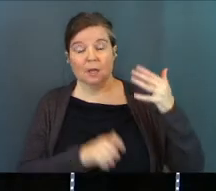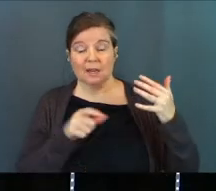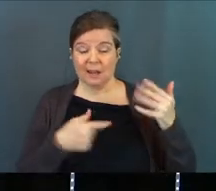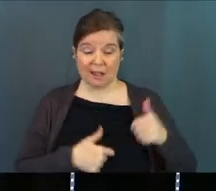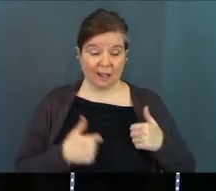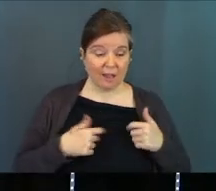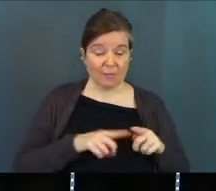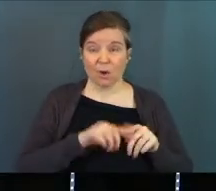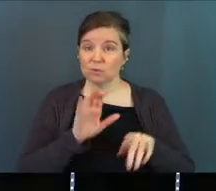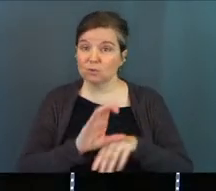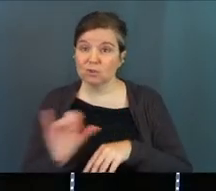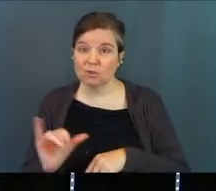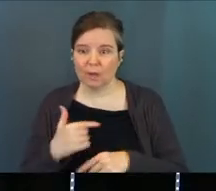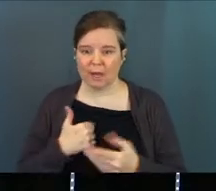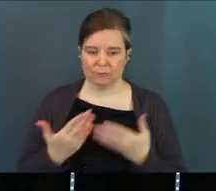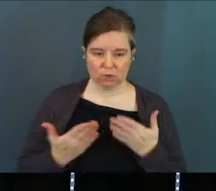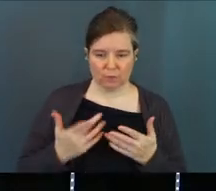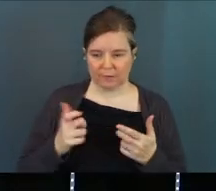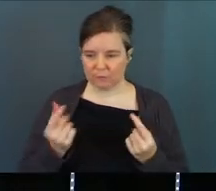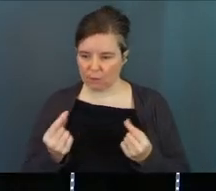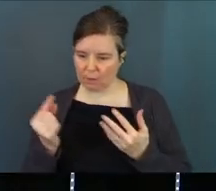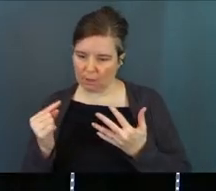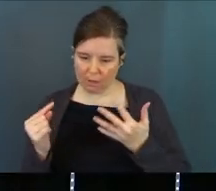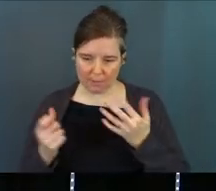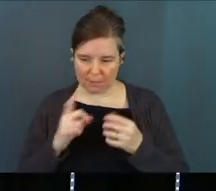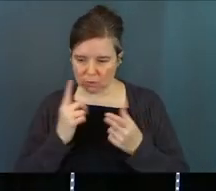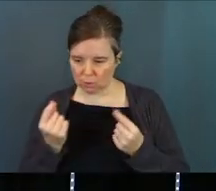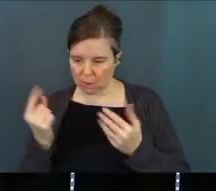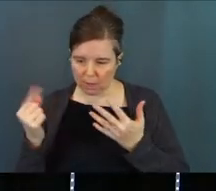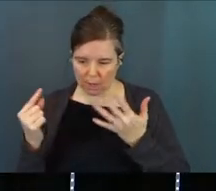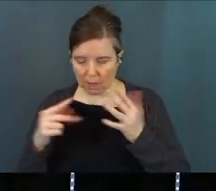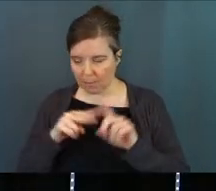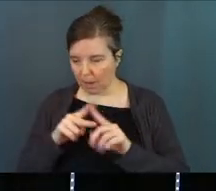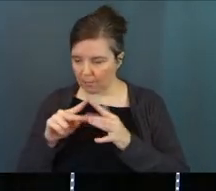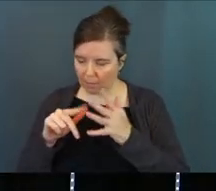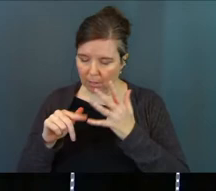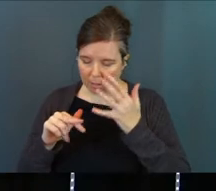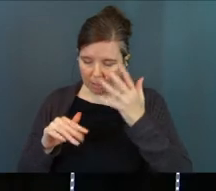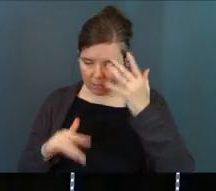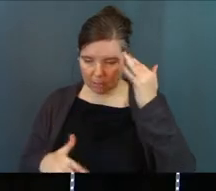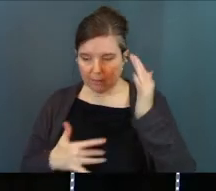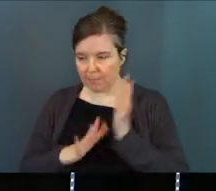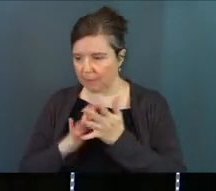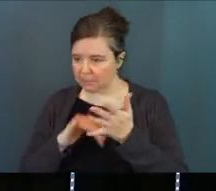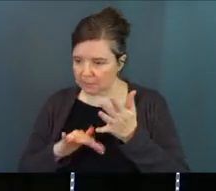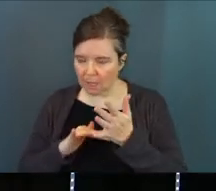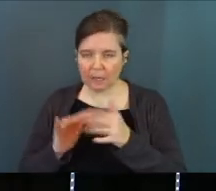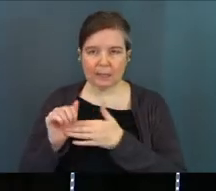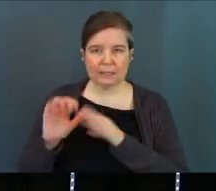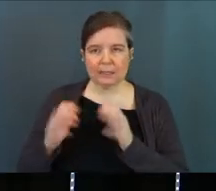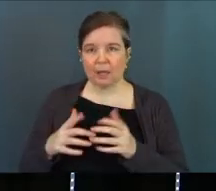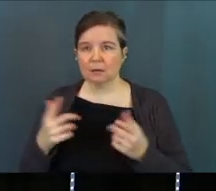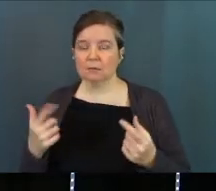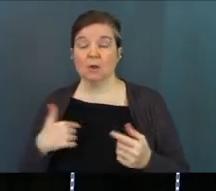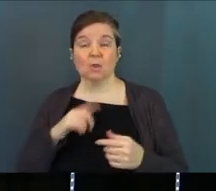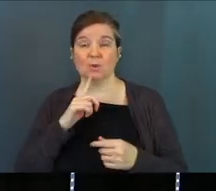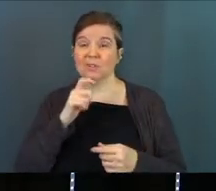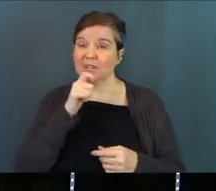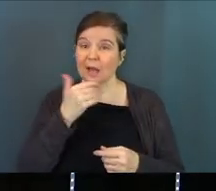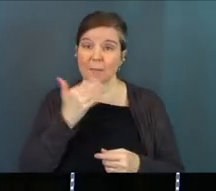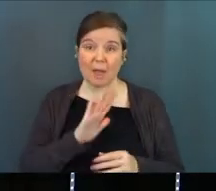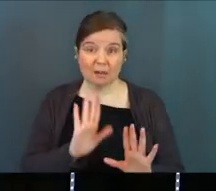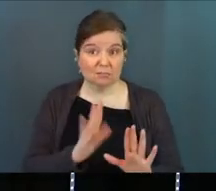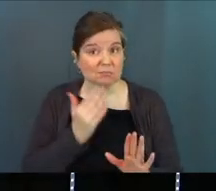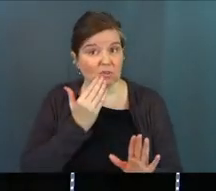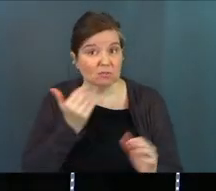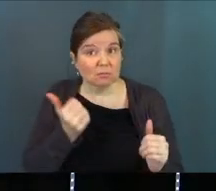just life, but even in church. I've got to serve. I've got to do this. I've got to make sure I do this. I've to get plugged in. I've to do this Bible study. I've to lead this class. I've got to do this. It's like those are not bad